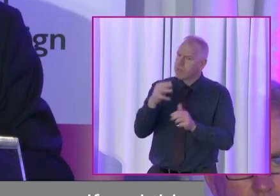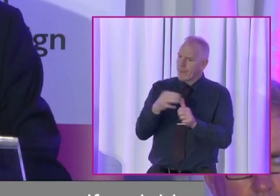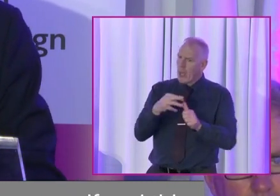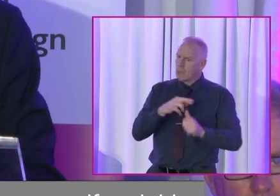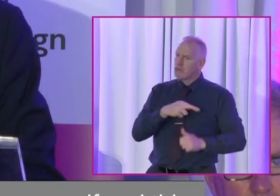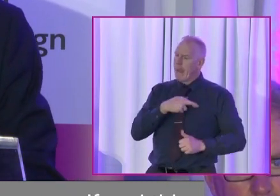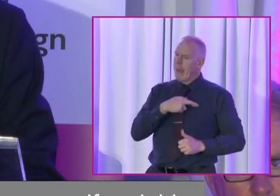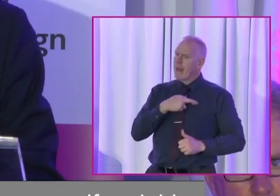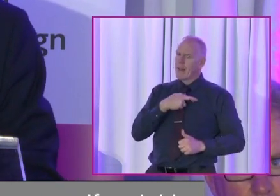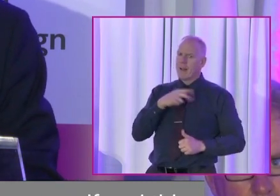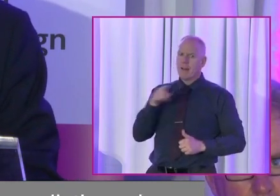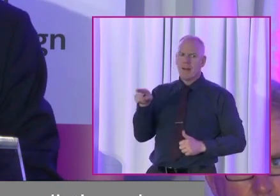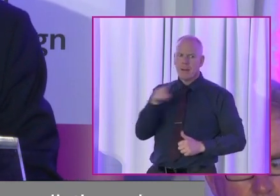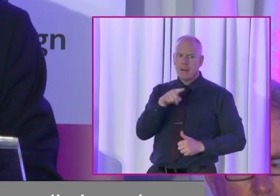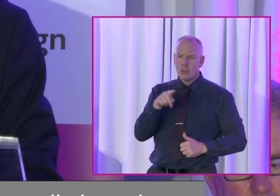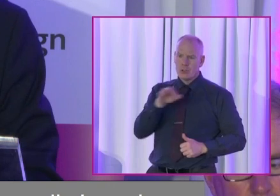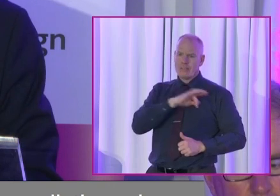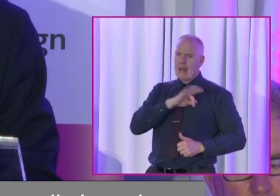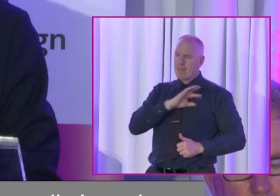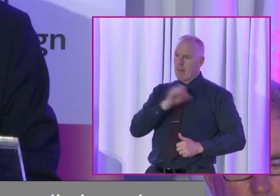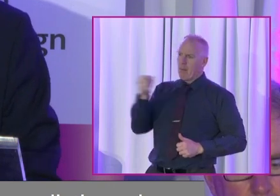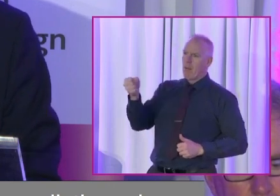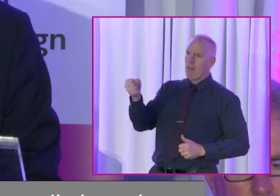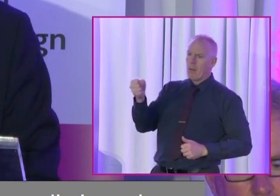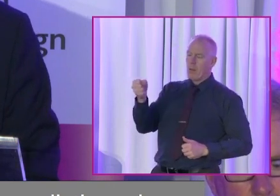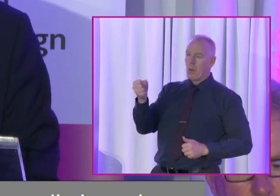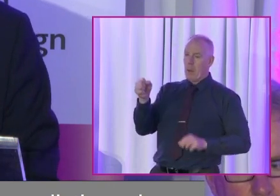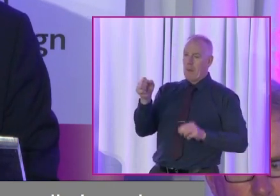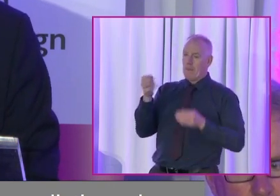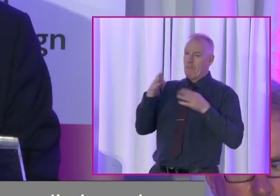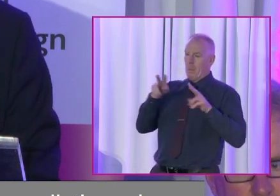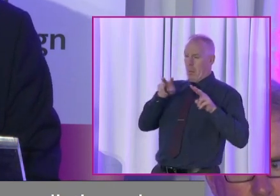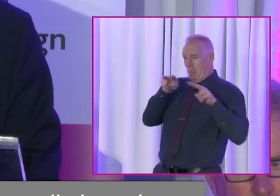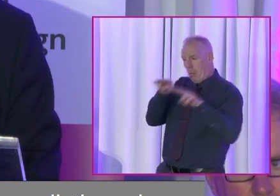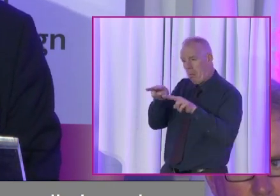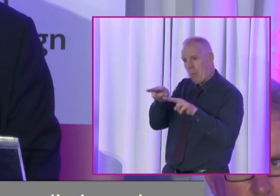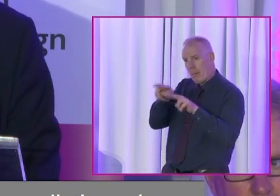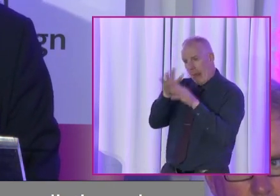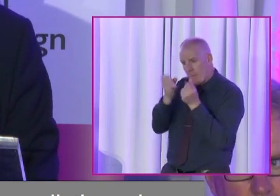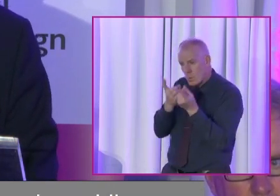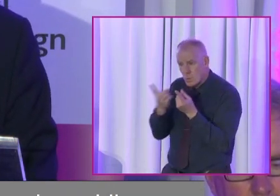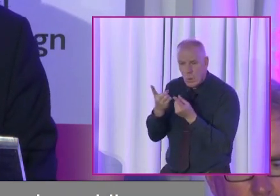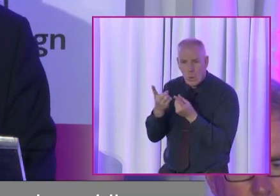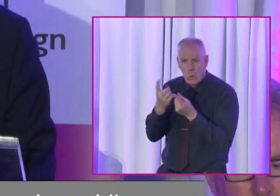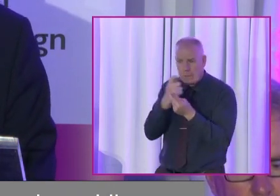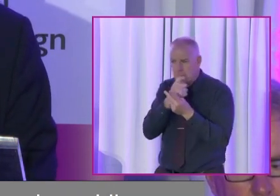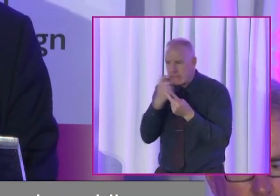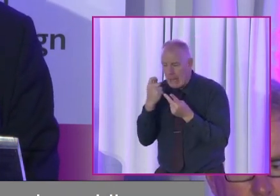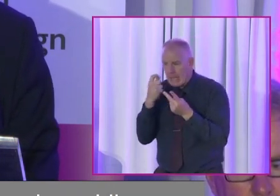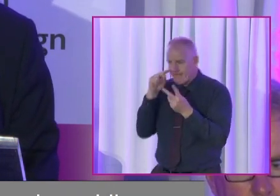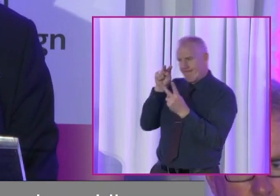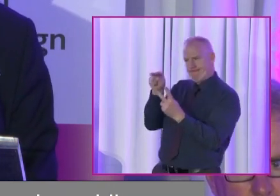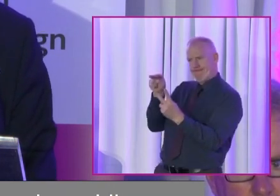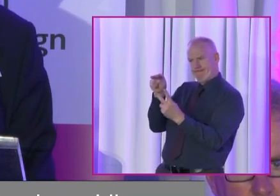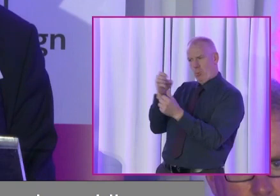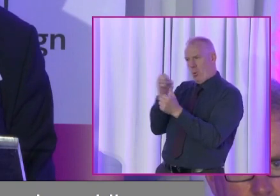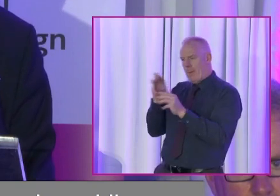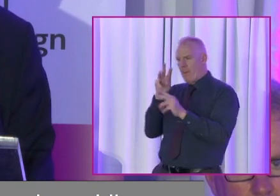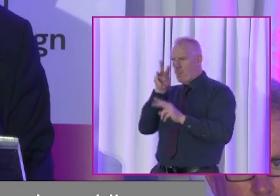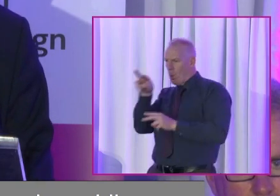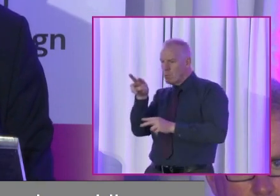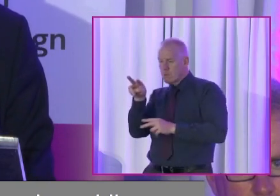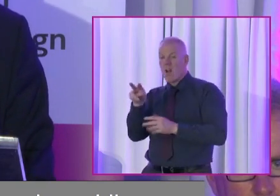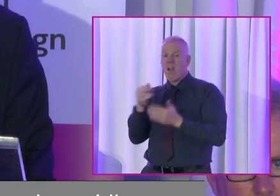You're putting yourself under public scrutiny. Everything you do and say is seen by others. It's